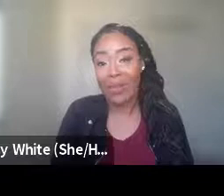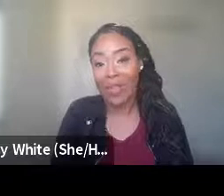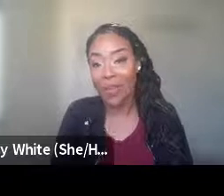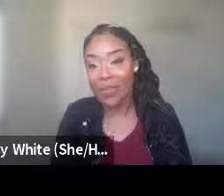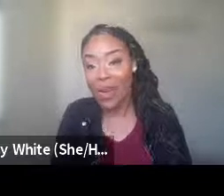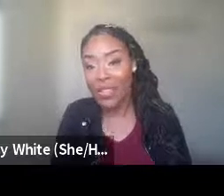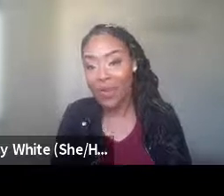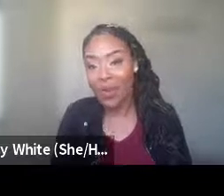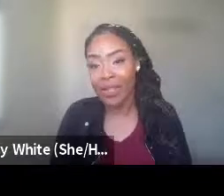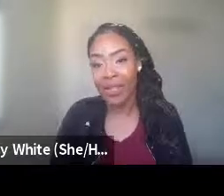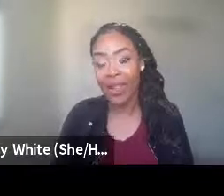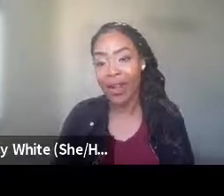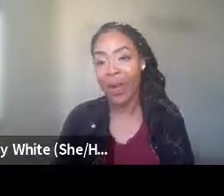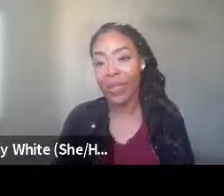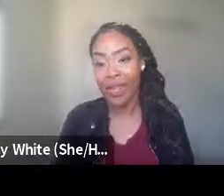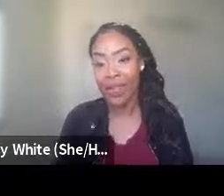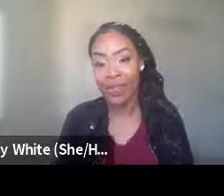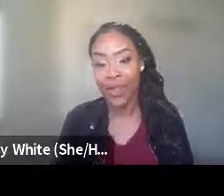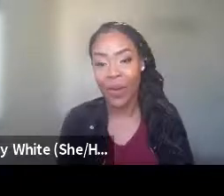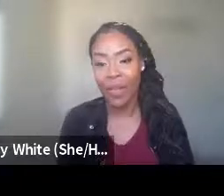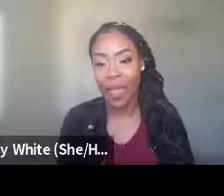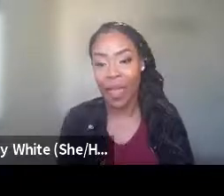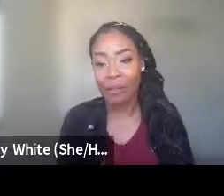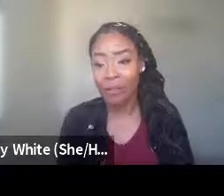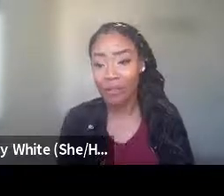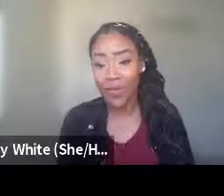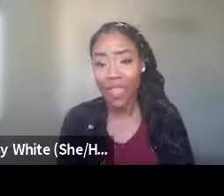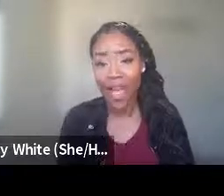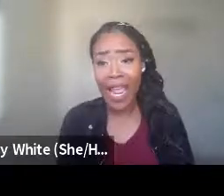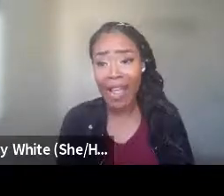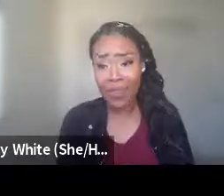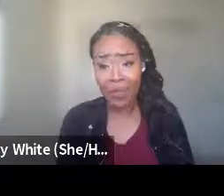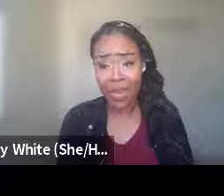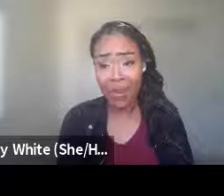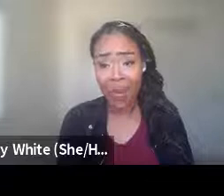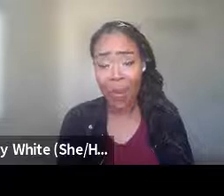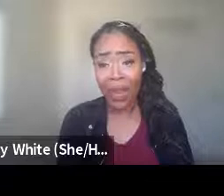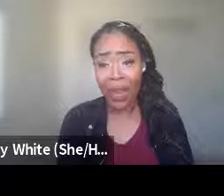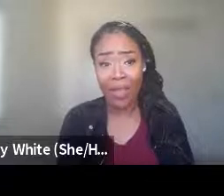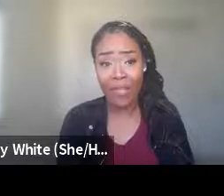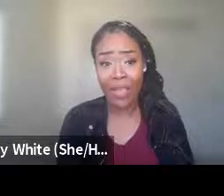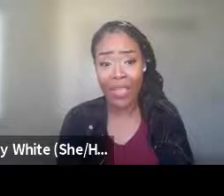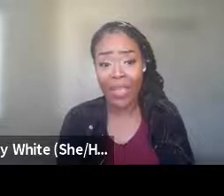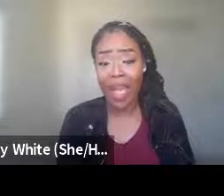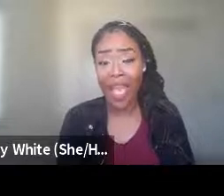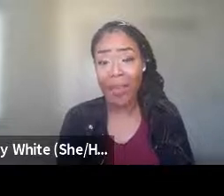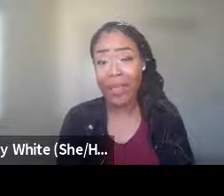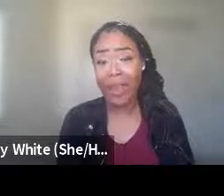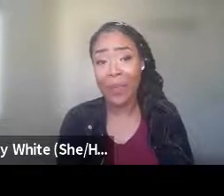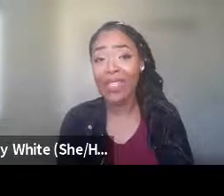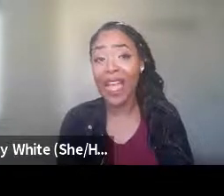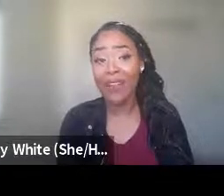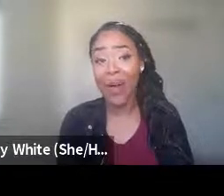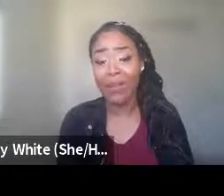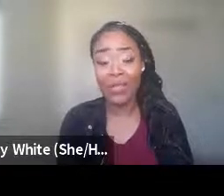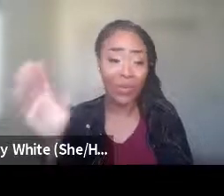we wouldn't even be able to rise to on our own selves. And so I have to be very aware of like, I am a